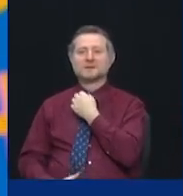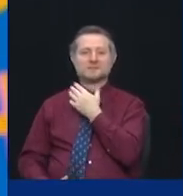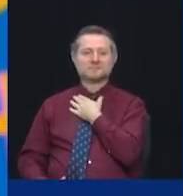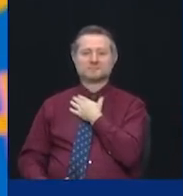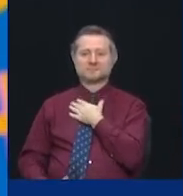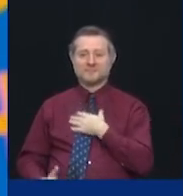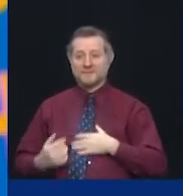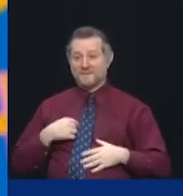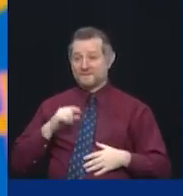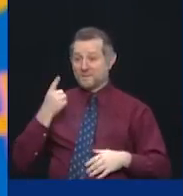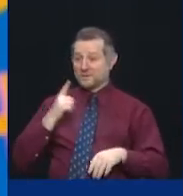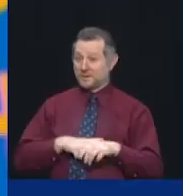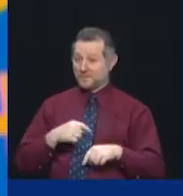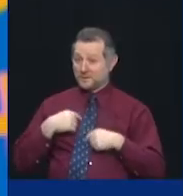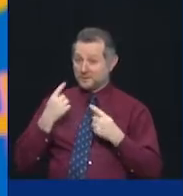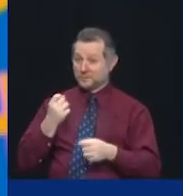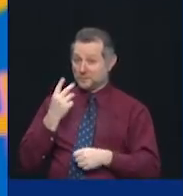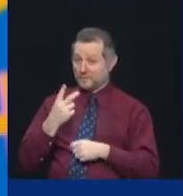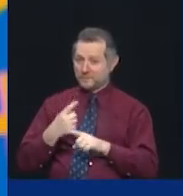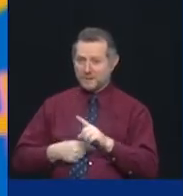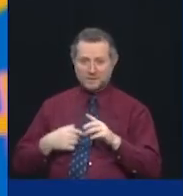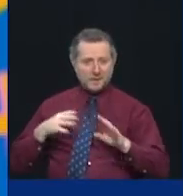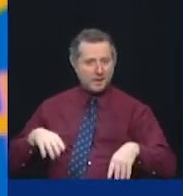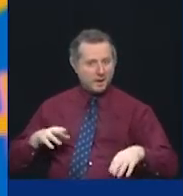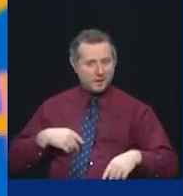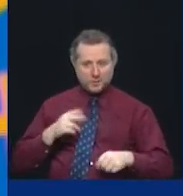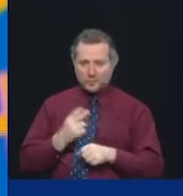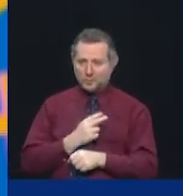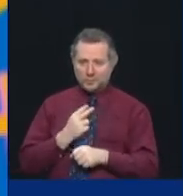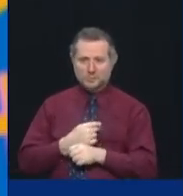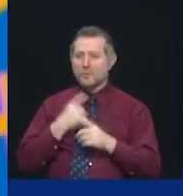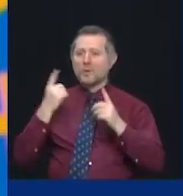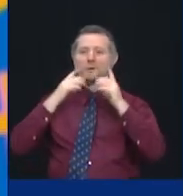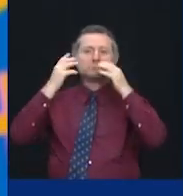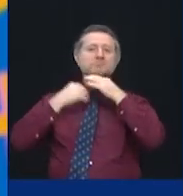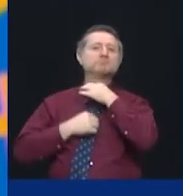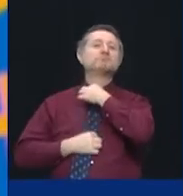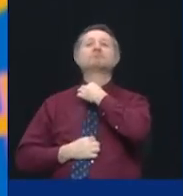time in 12 months I've been able to put one of these things around my neck, and I'm really enjoying it.